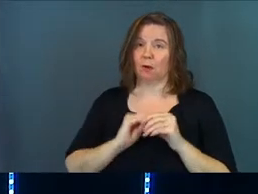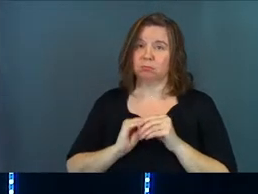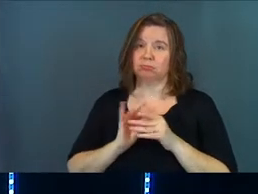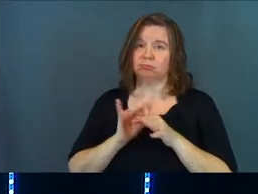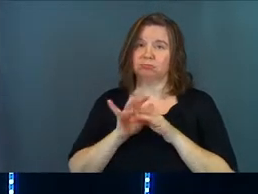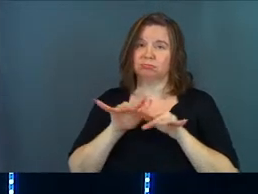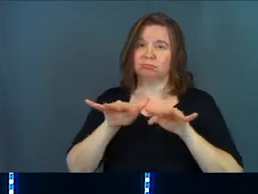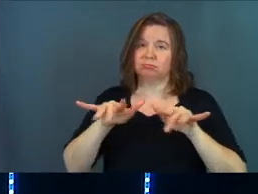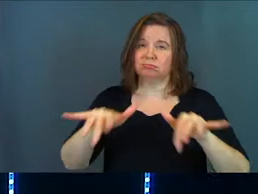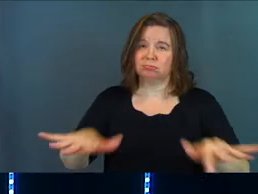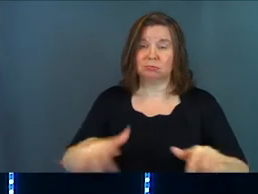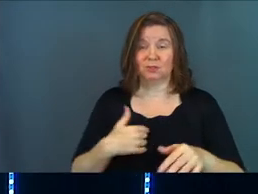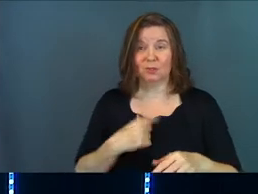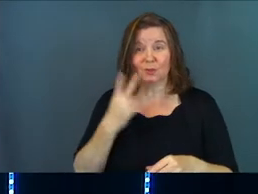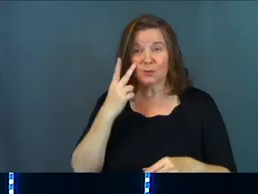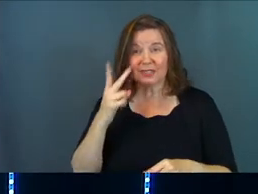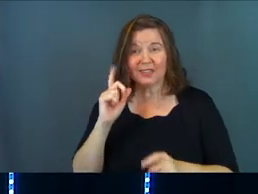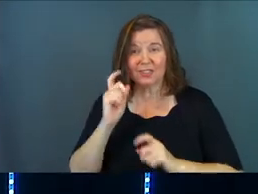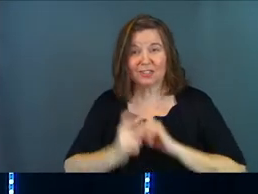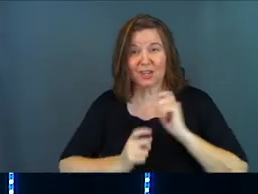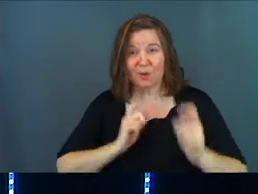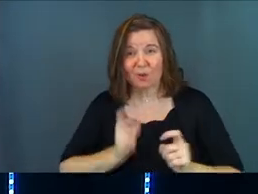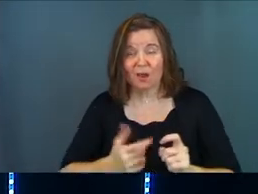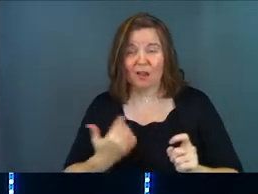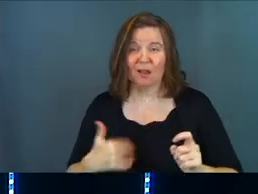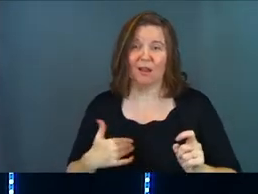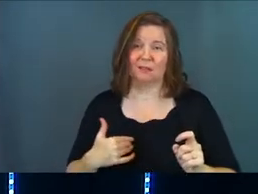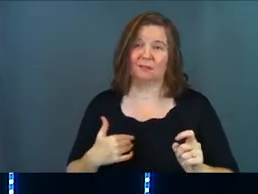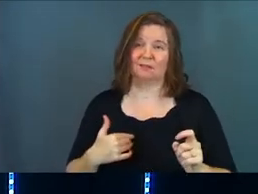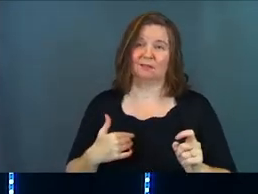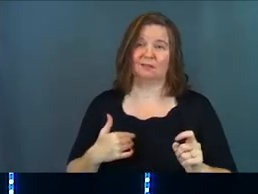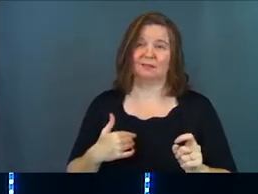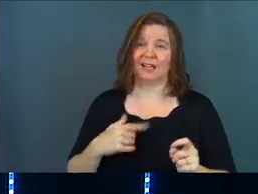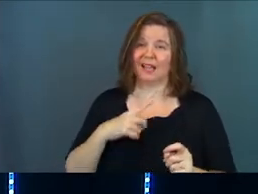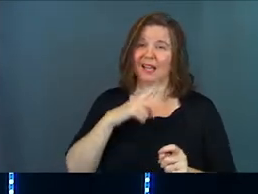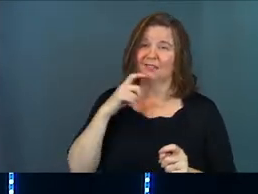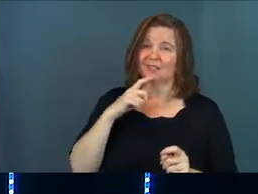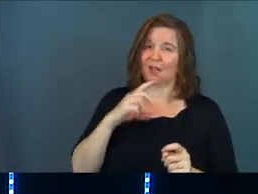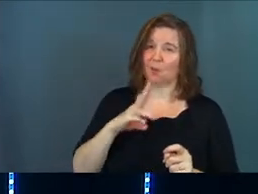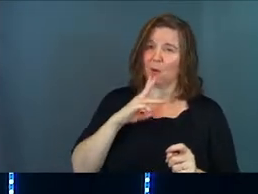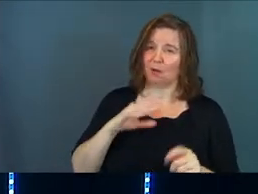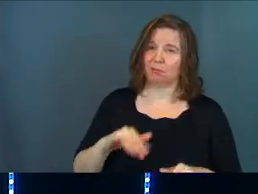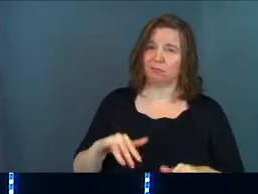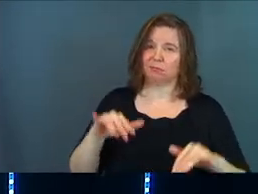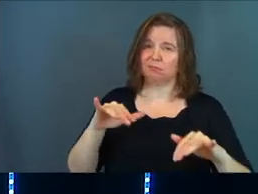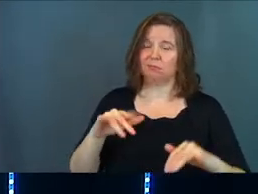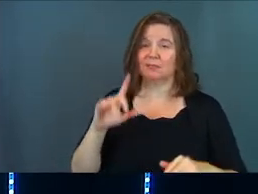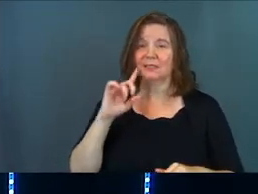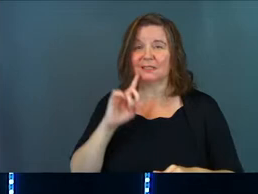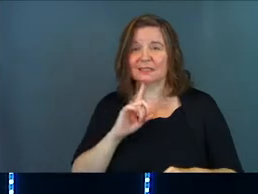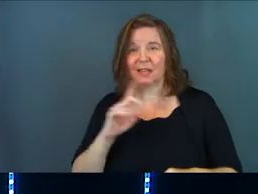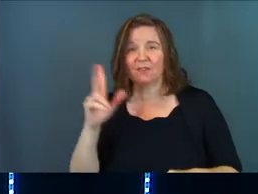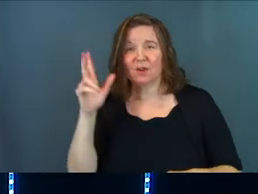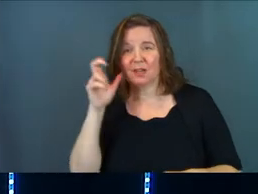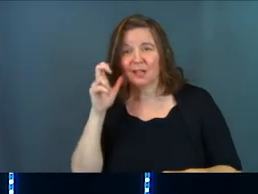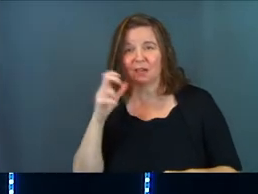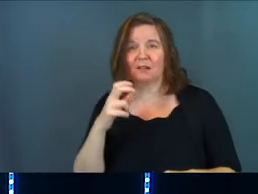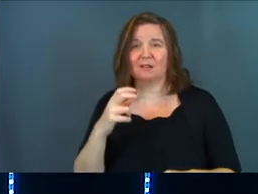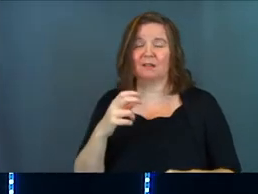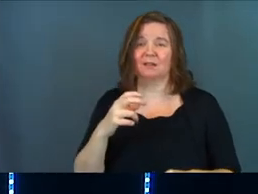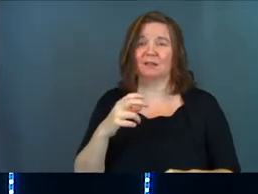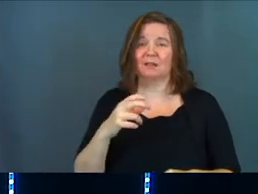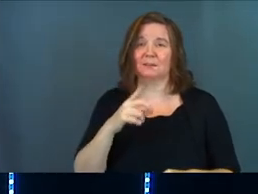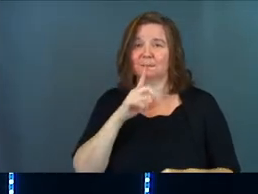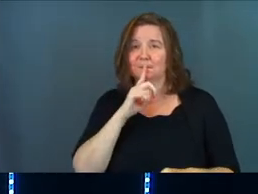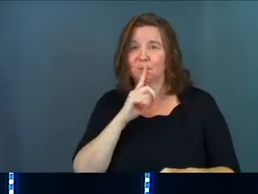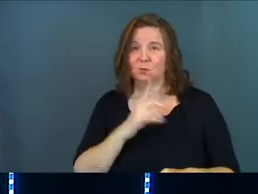you see the abundance there and the generosity there? And streams in the desert. The deaf will hear, the dumb will talk, the blind will